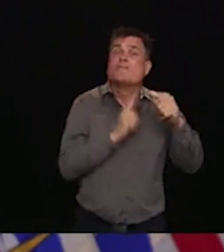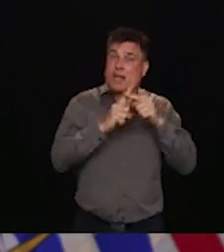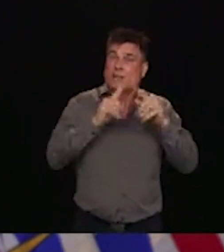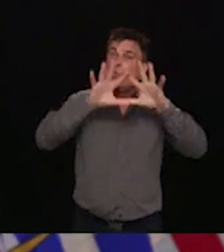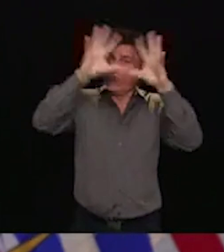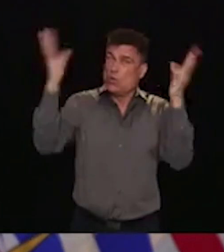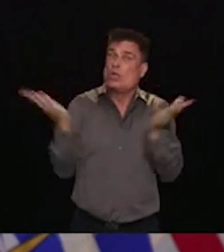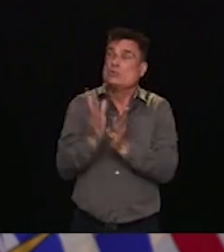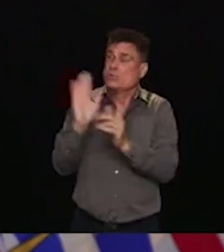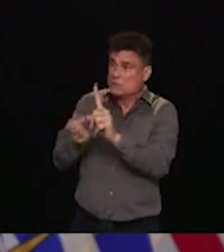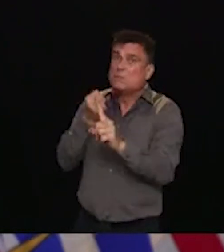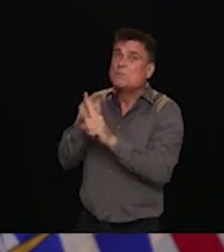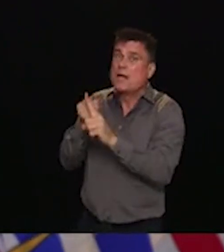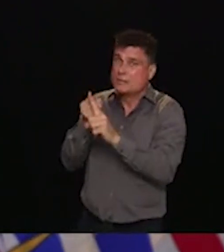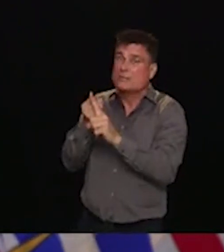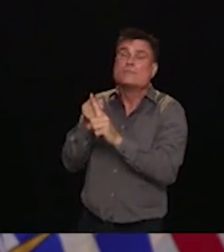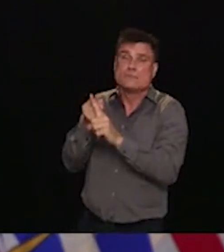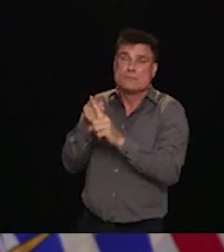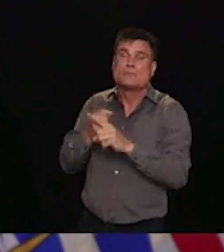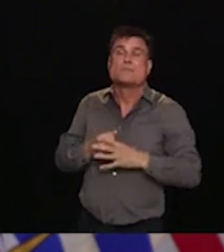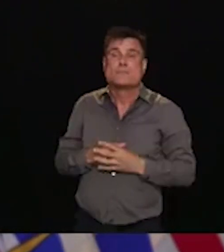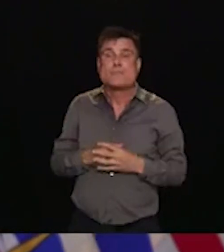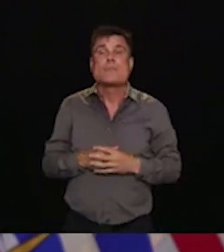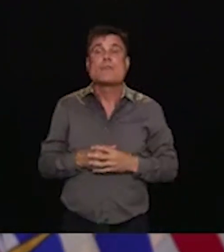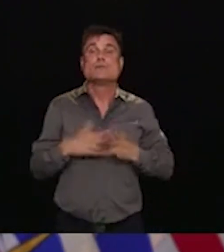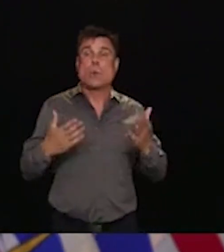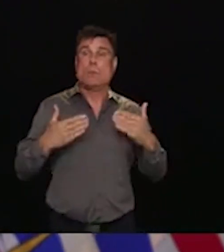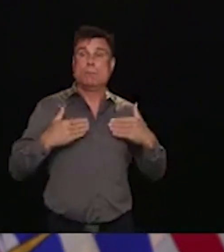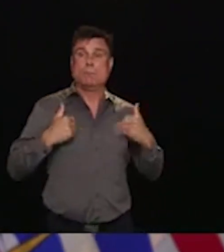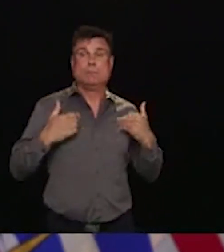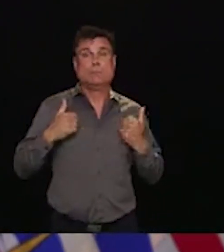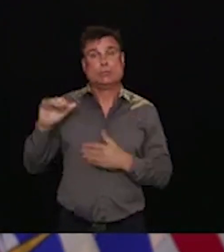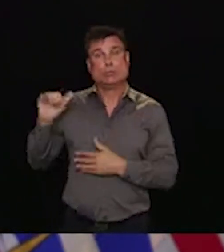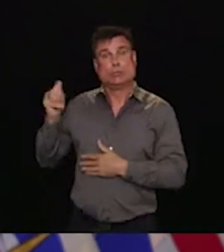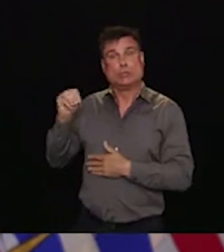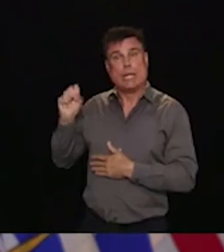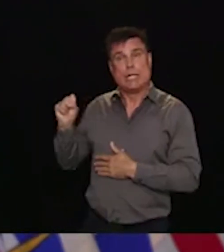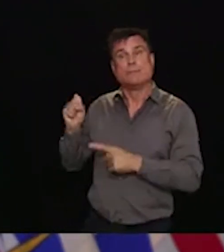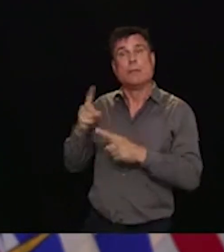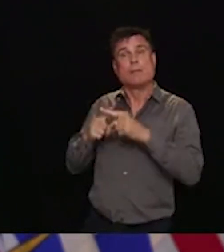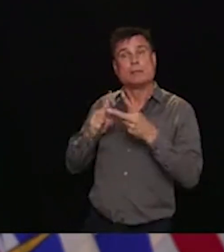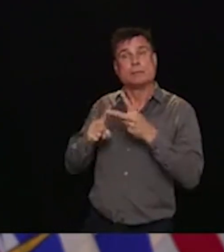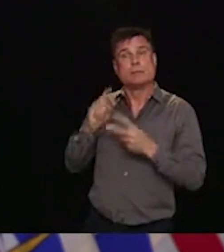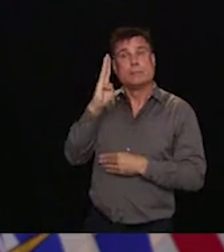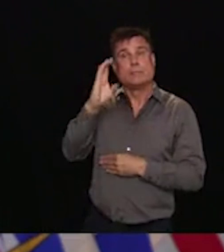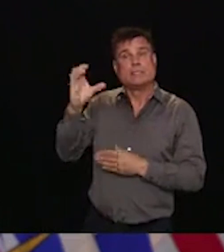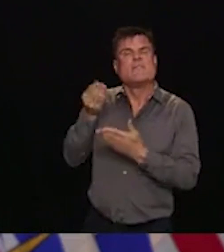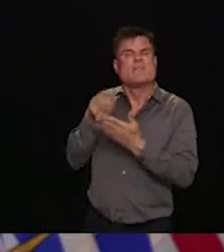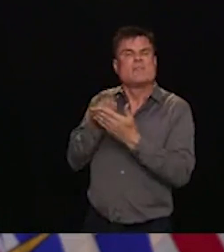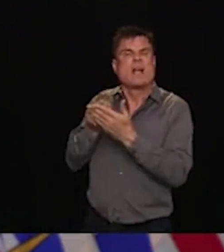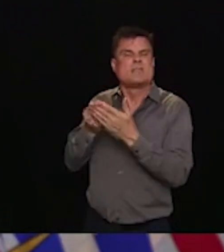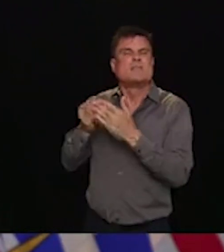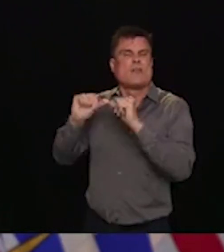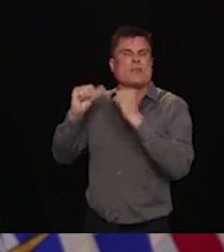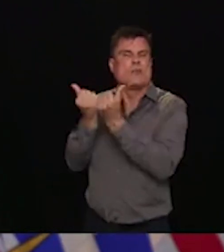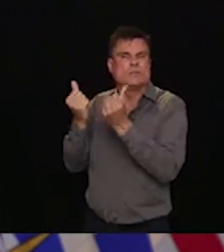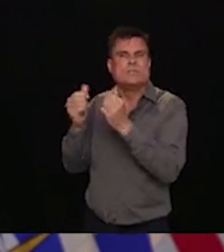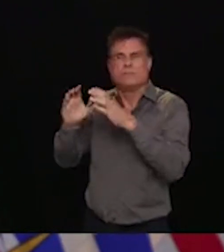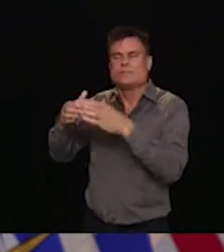James and the BC Financial Services Authority last week, this is an extremely complex issue with a number of